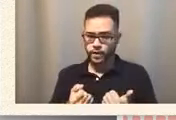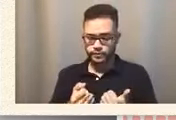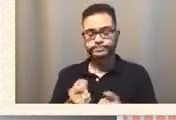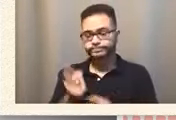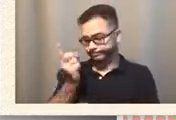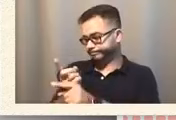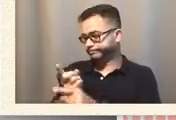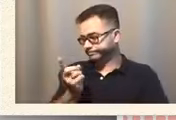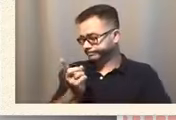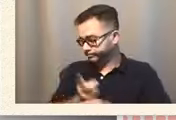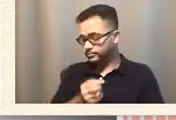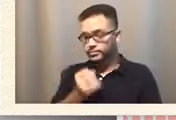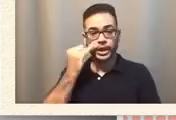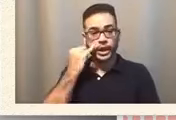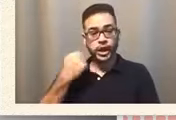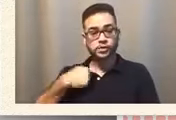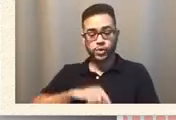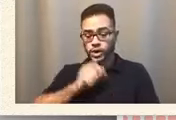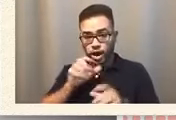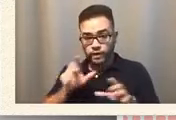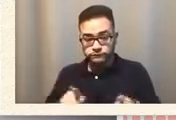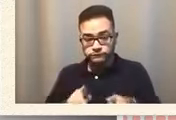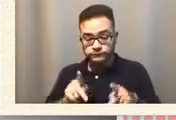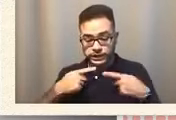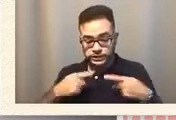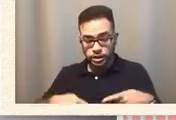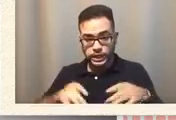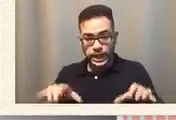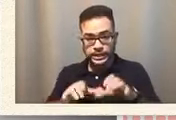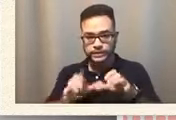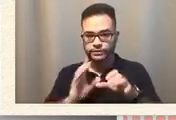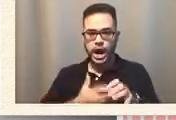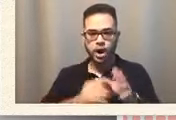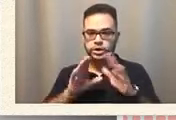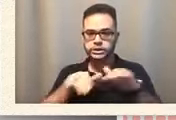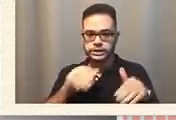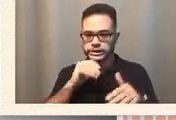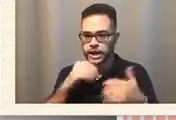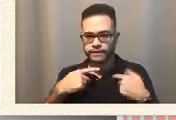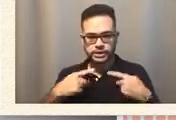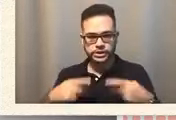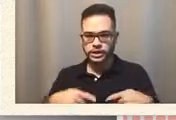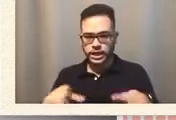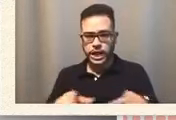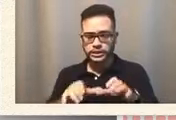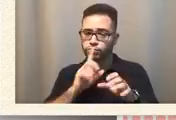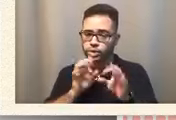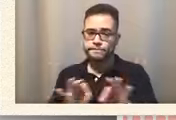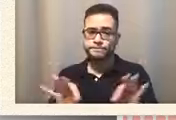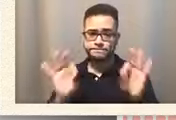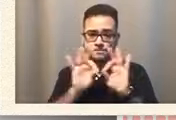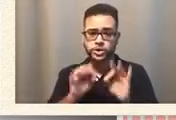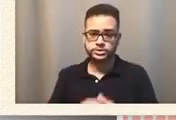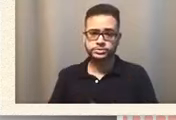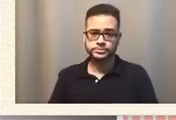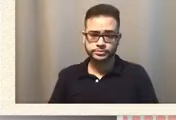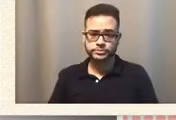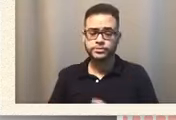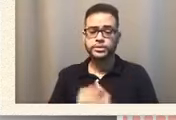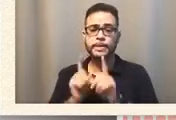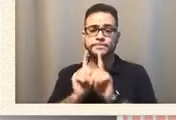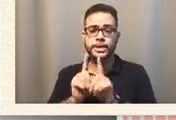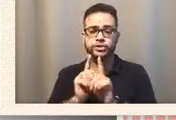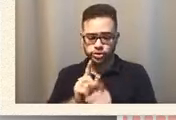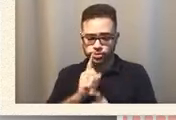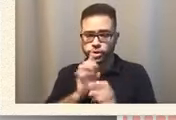we're not physically active, our kids are not going to be physically active. It's very important. The mentorship is very important so that